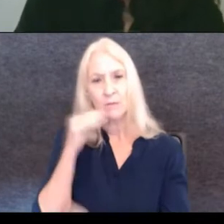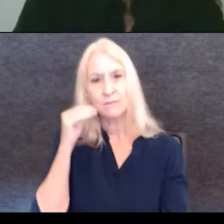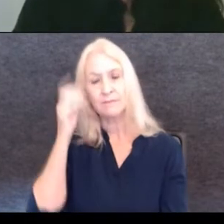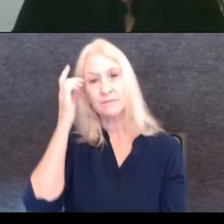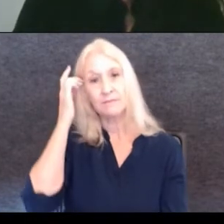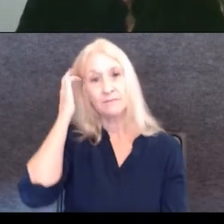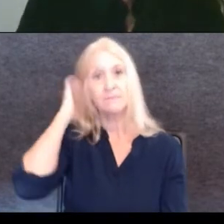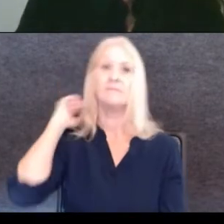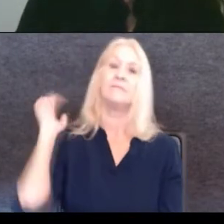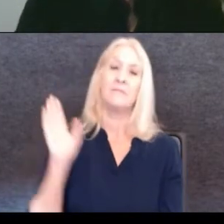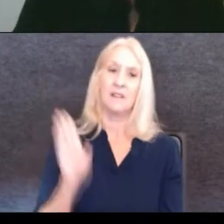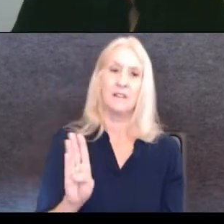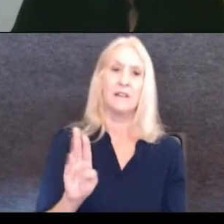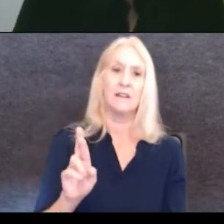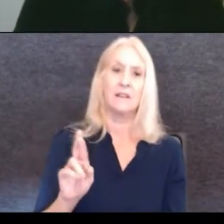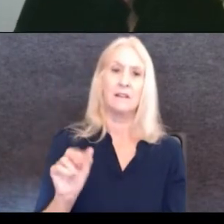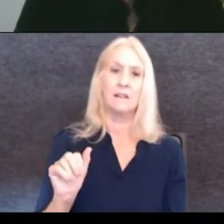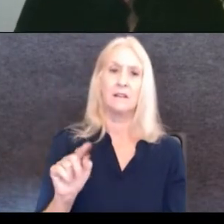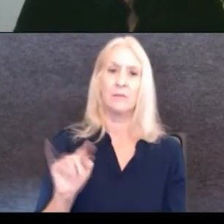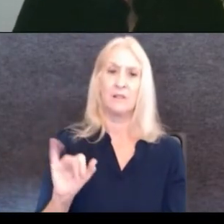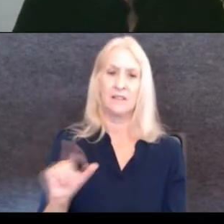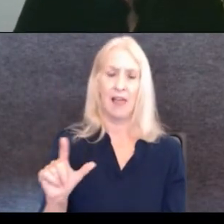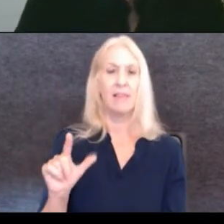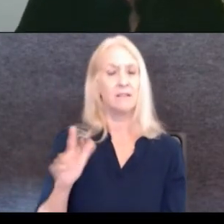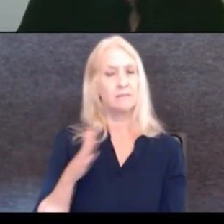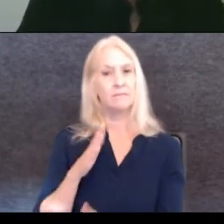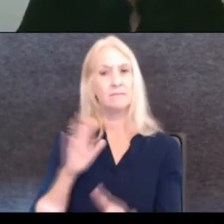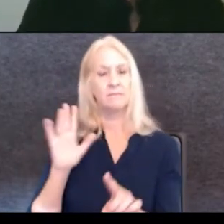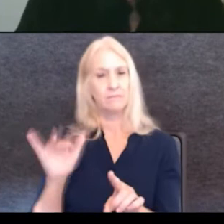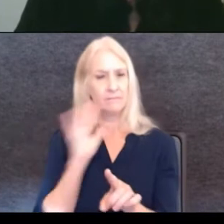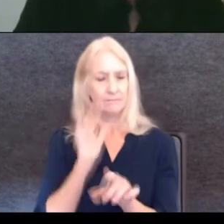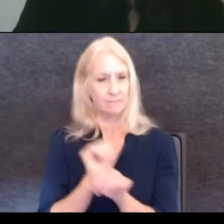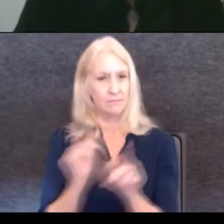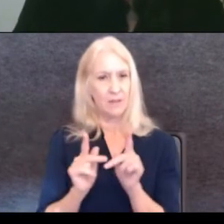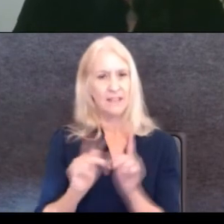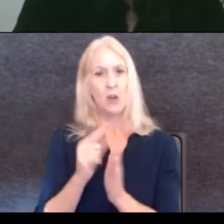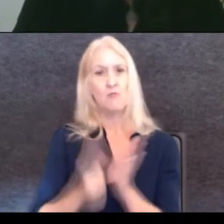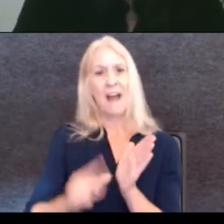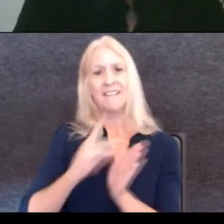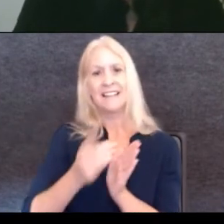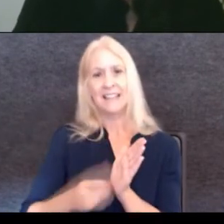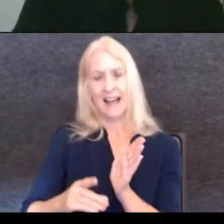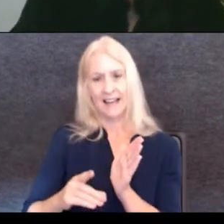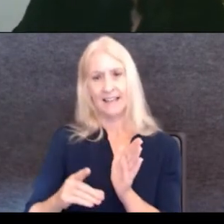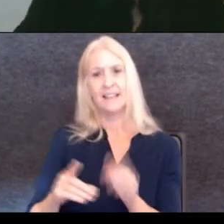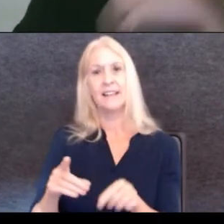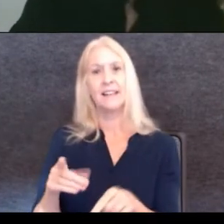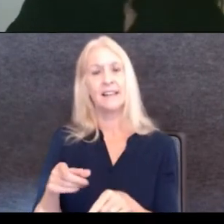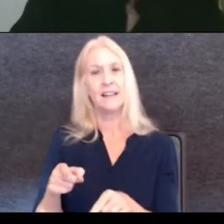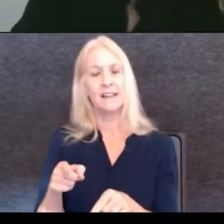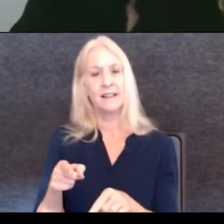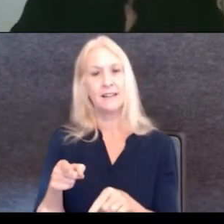This one is in Brasilia is a studio, is a graphic design studio. And they, they